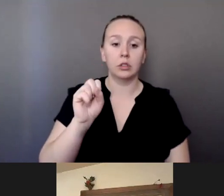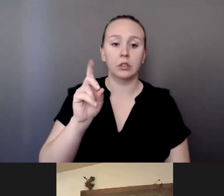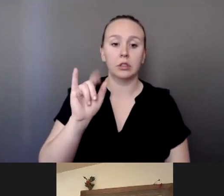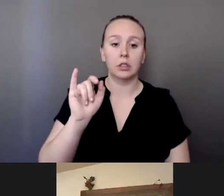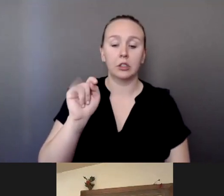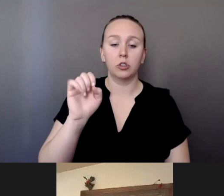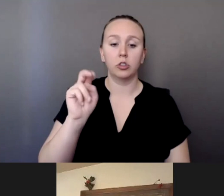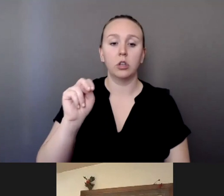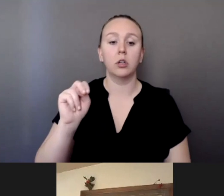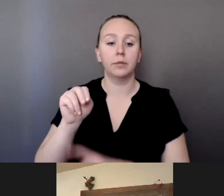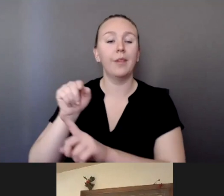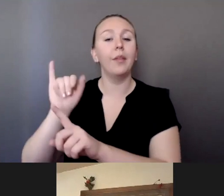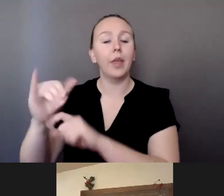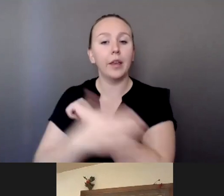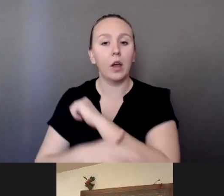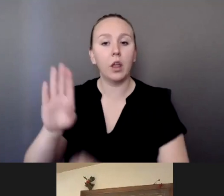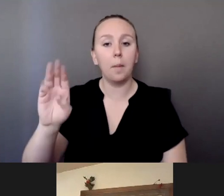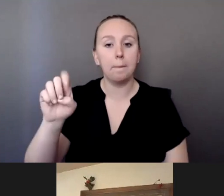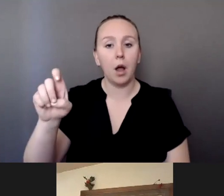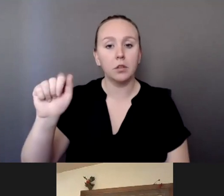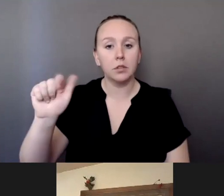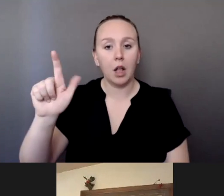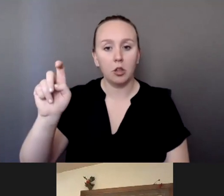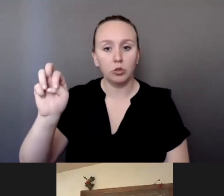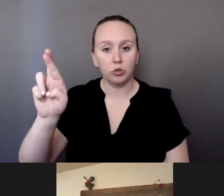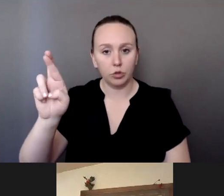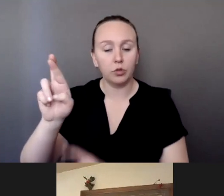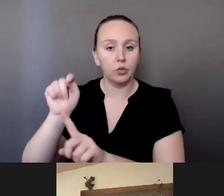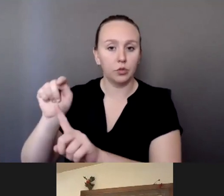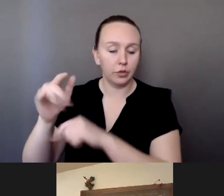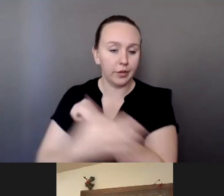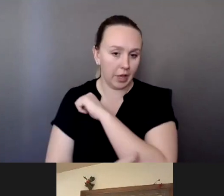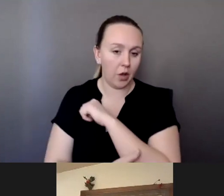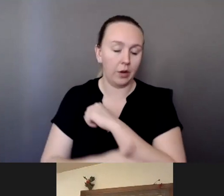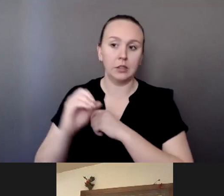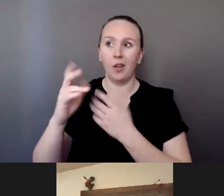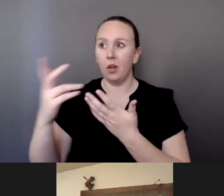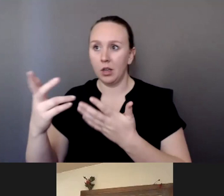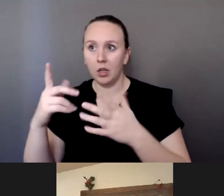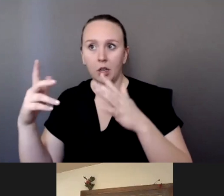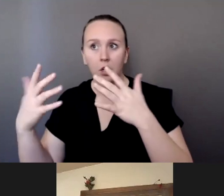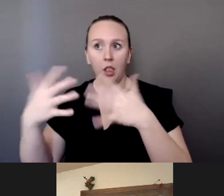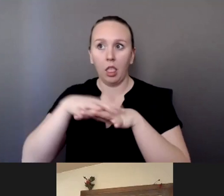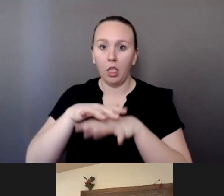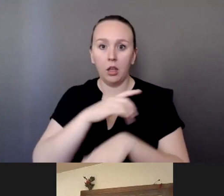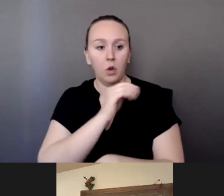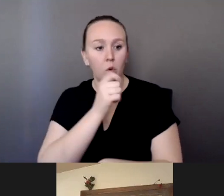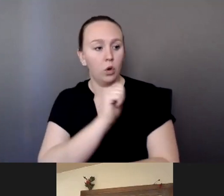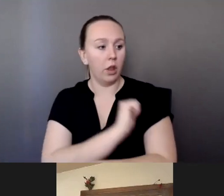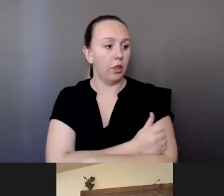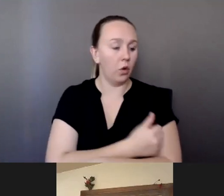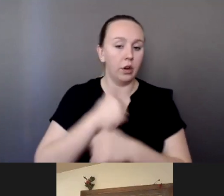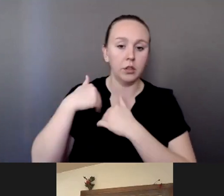handling the case. So that's kind of where we're at now with Matt's case. There hasn't been